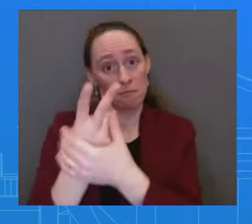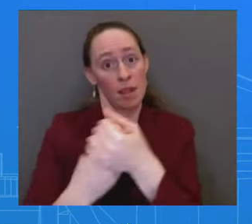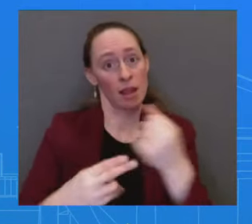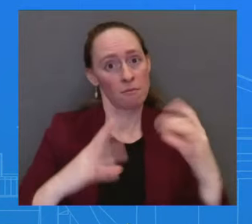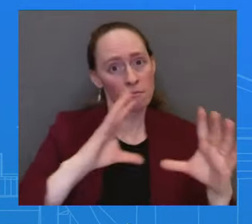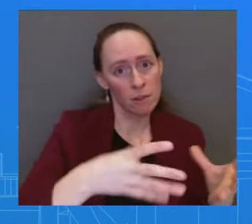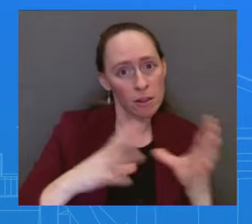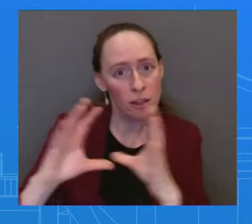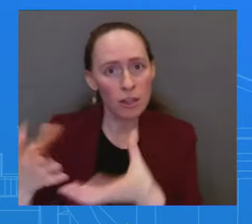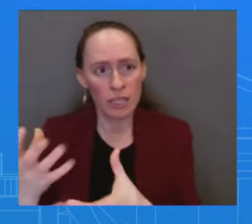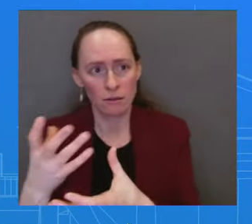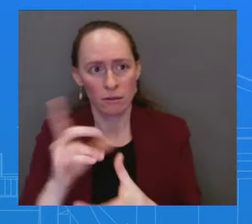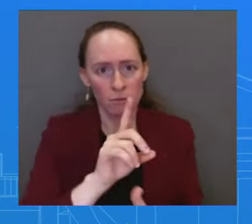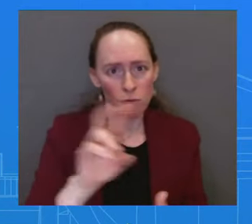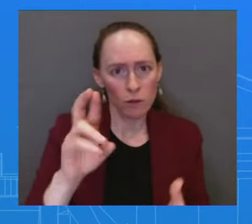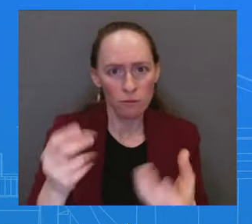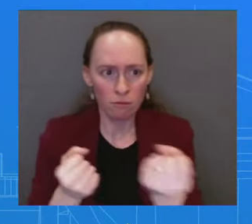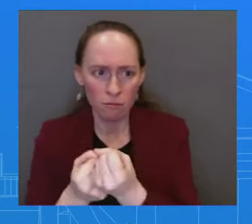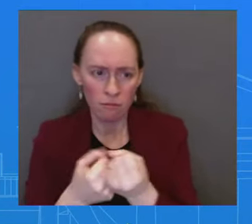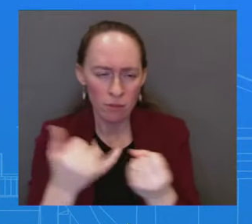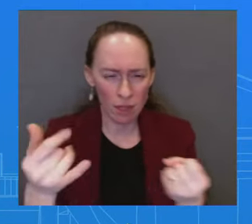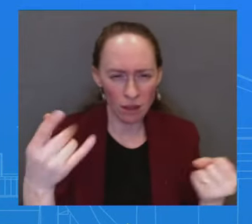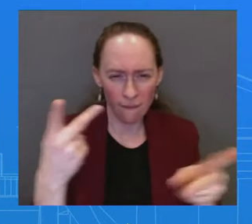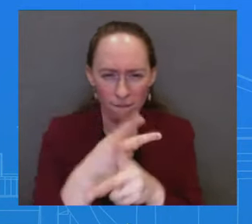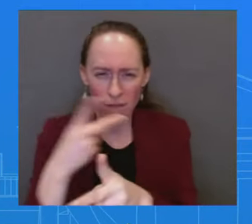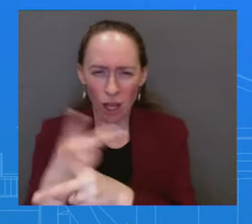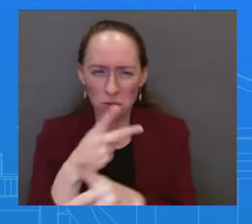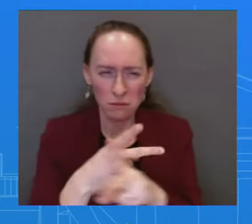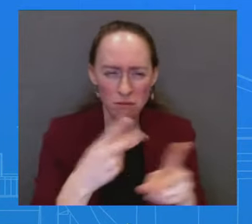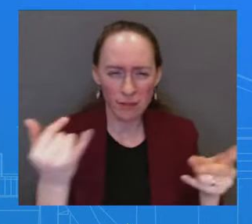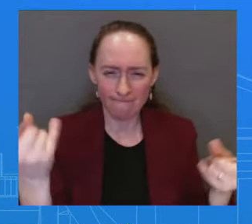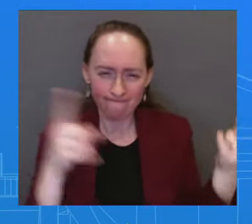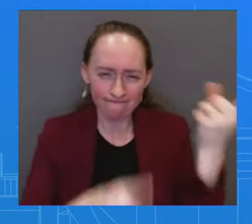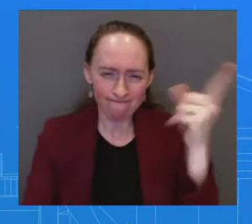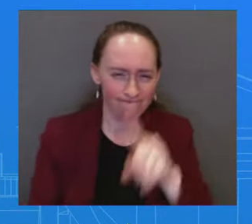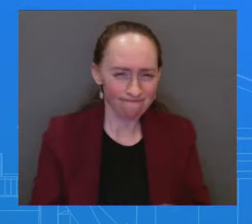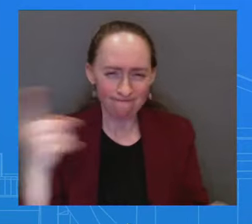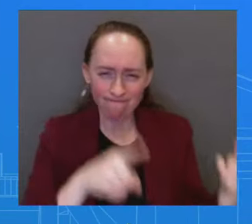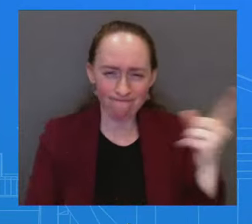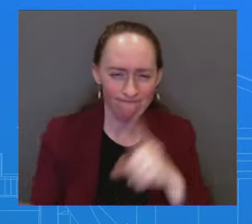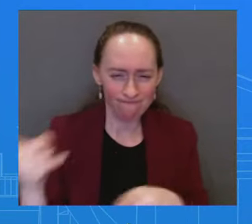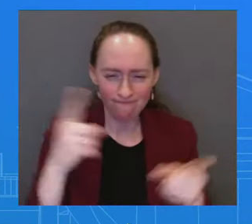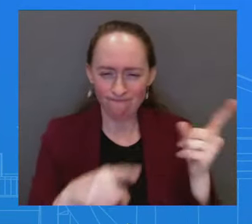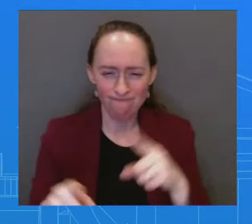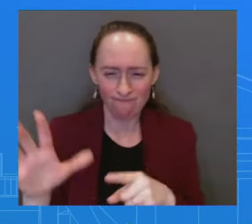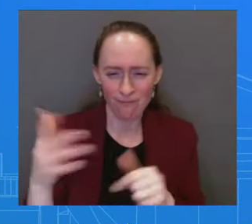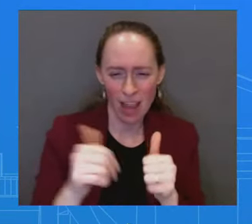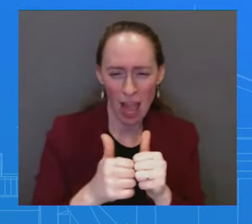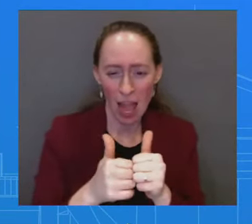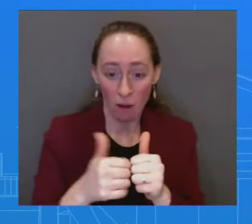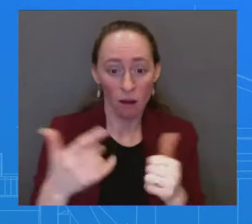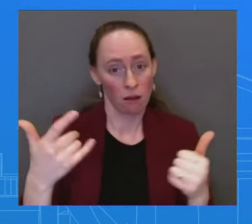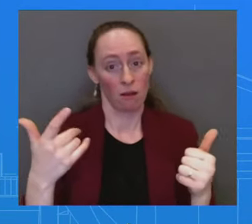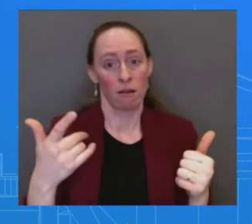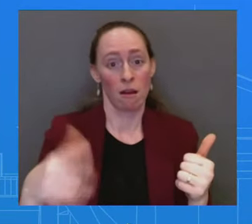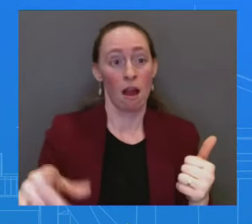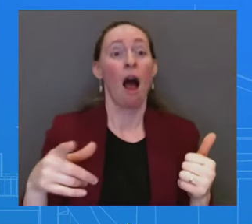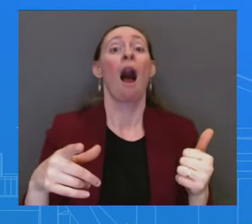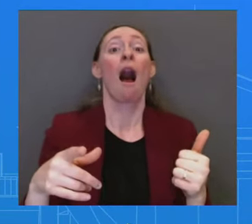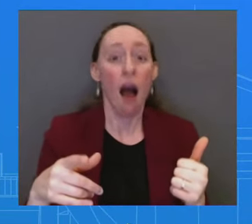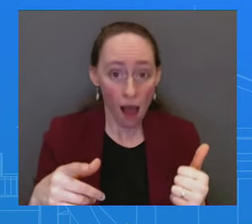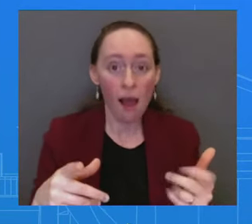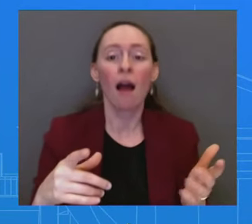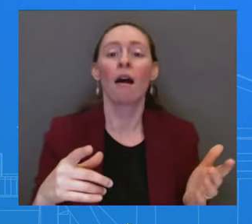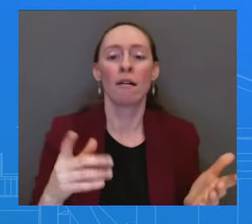optimistic. If there are any conversations that the President is going to have that we feel, you know, that we will, that